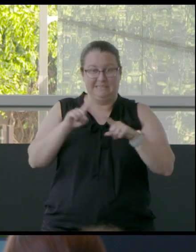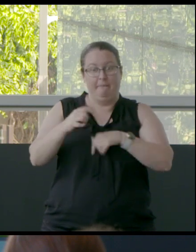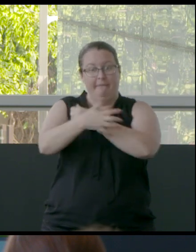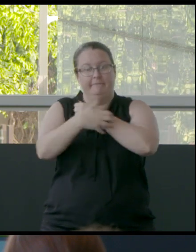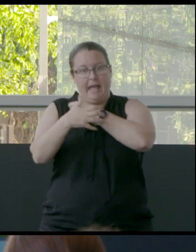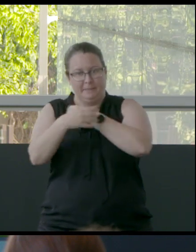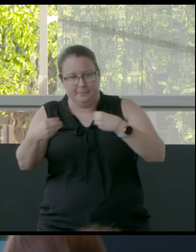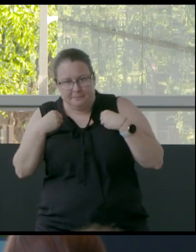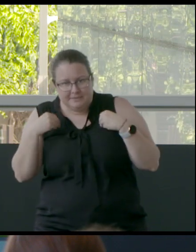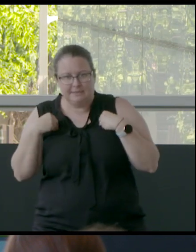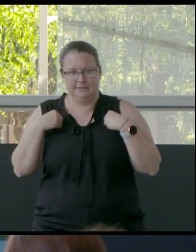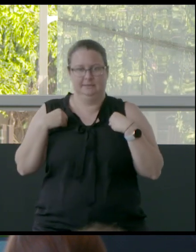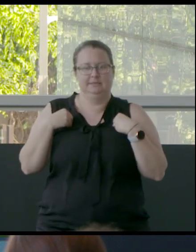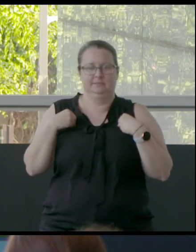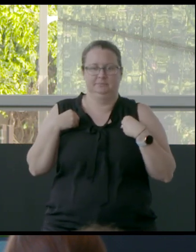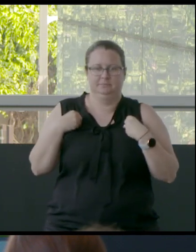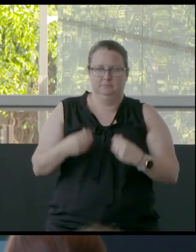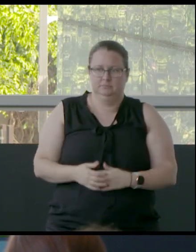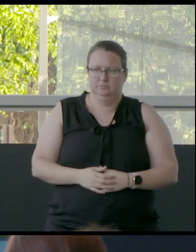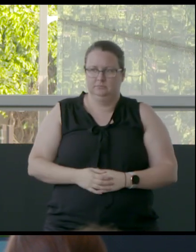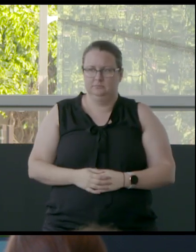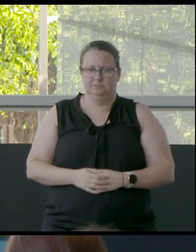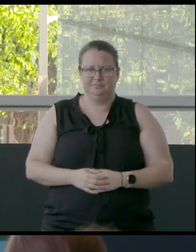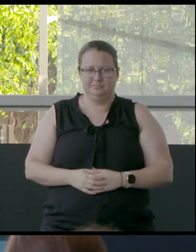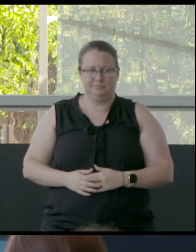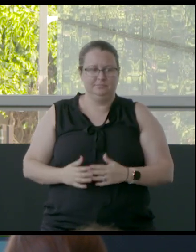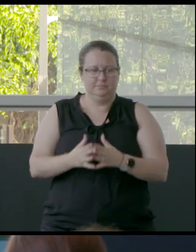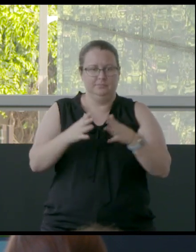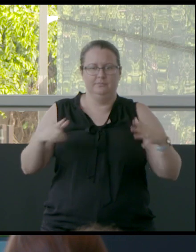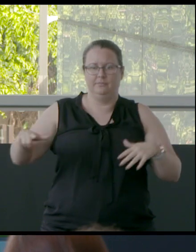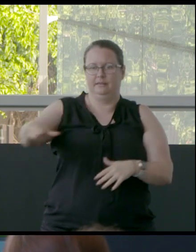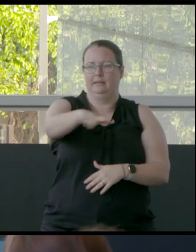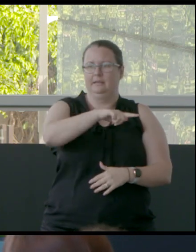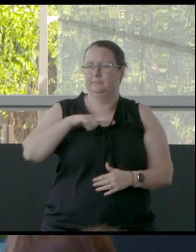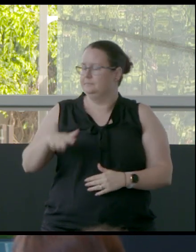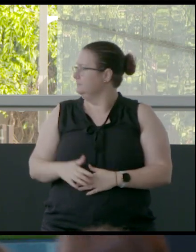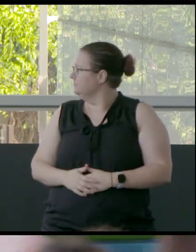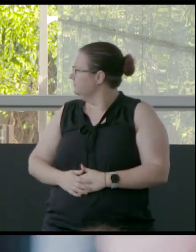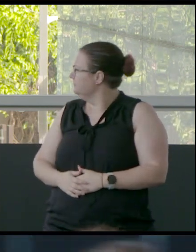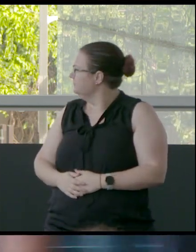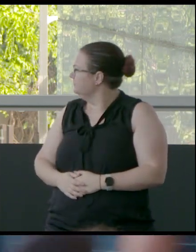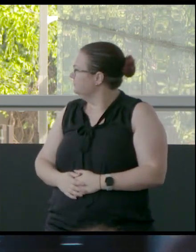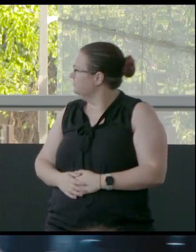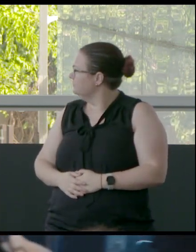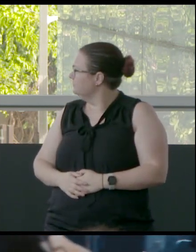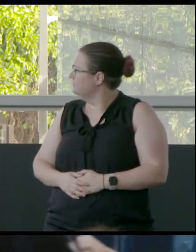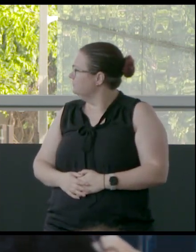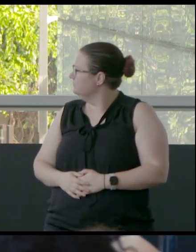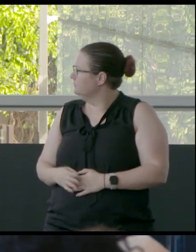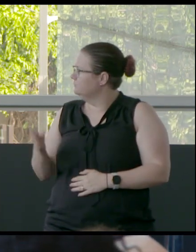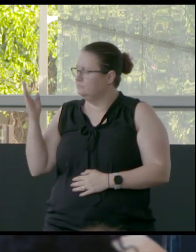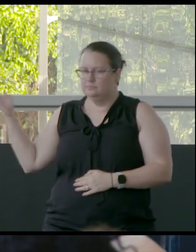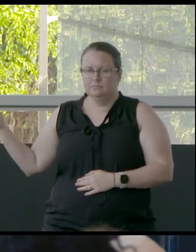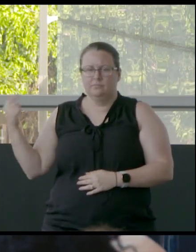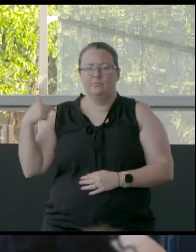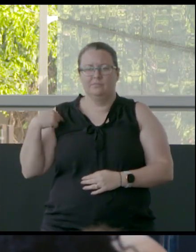and big pastoral landholders. We're seeing it, sort of, and hearing about it, you know, sort of